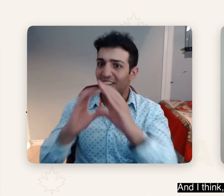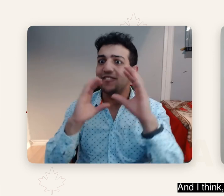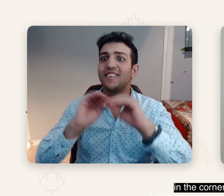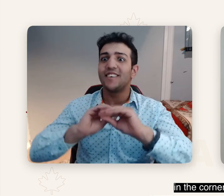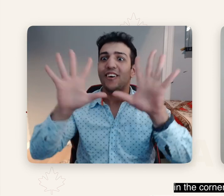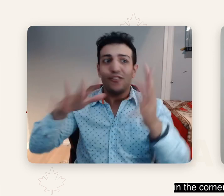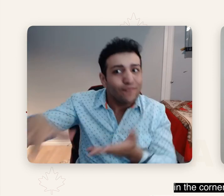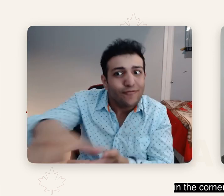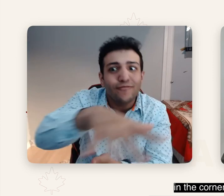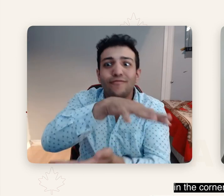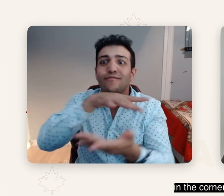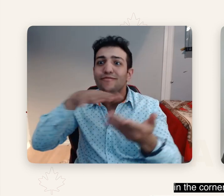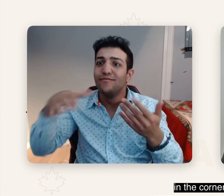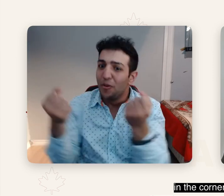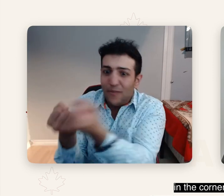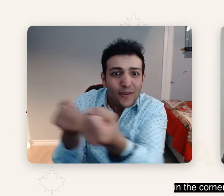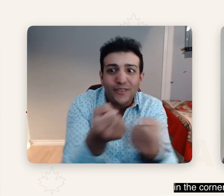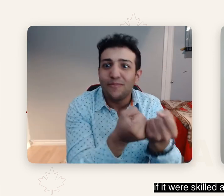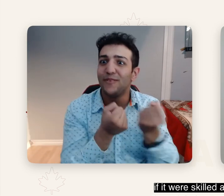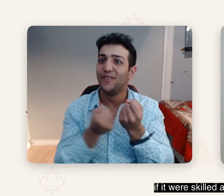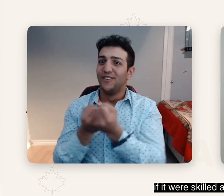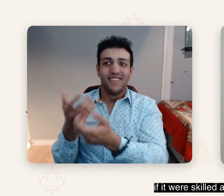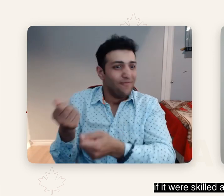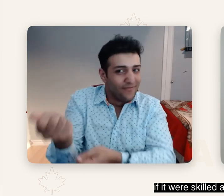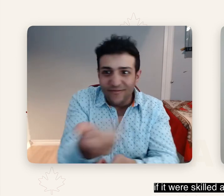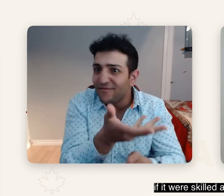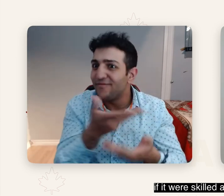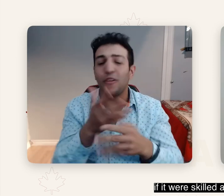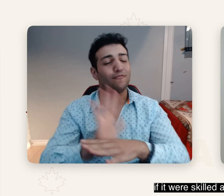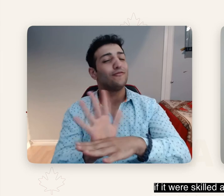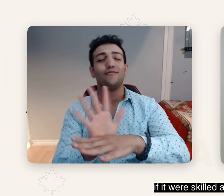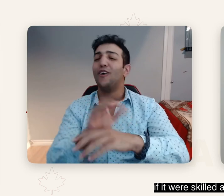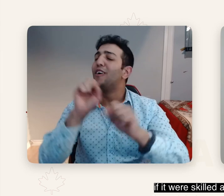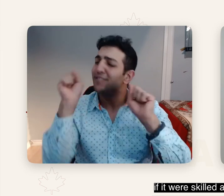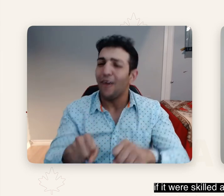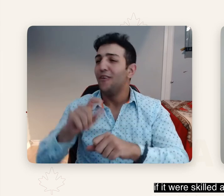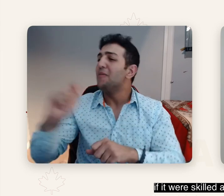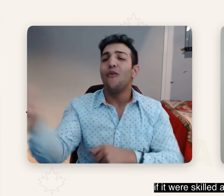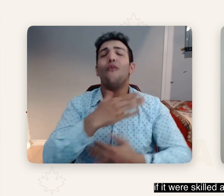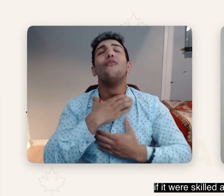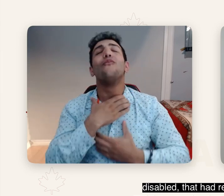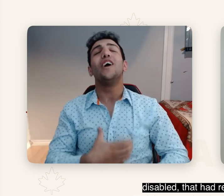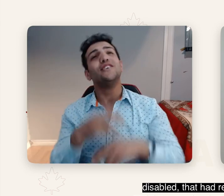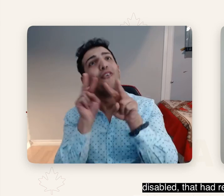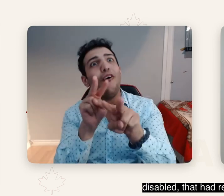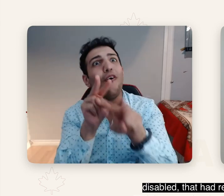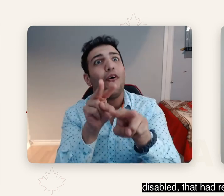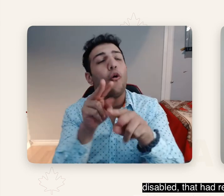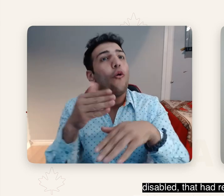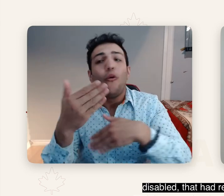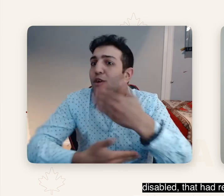-off in the corner, the token representation, if it were skilled actors that might happen to be disabled that